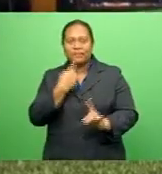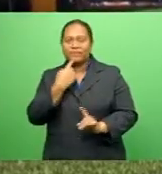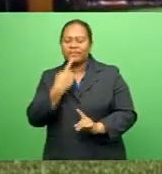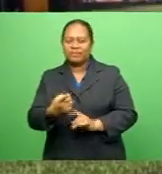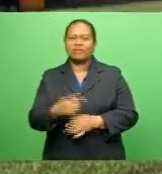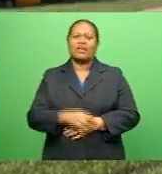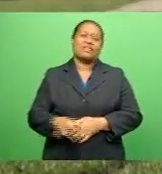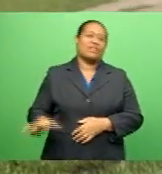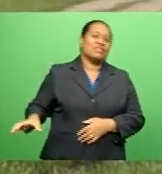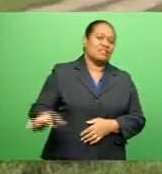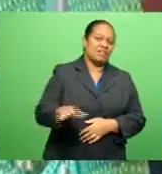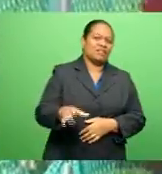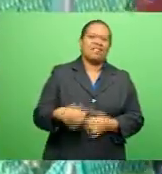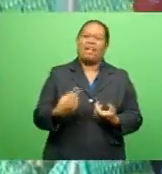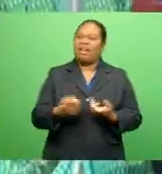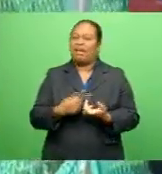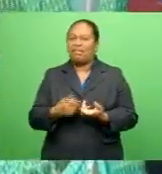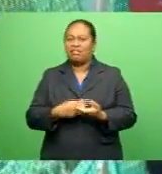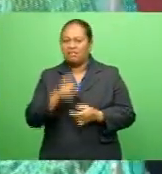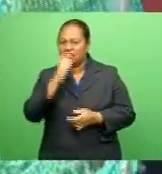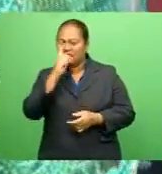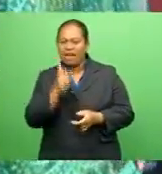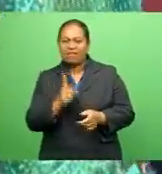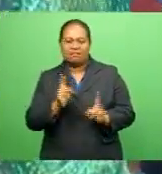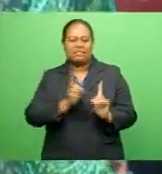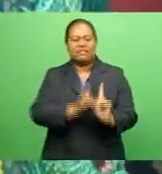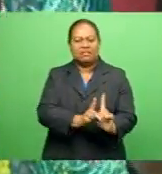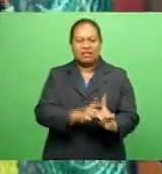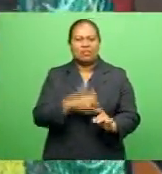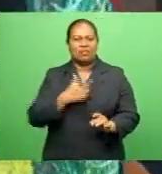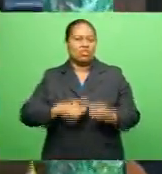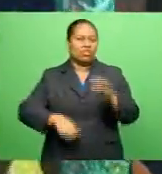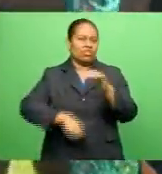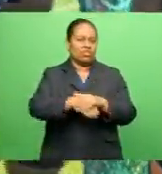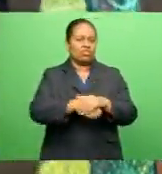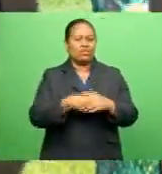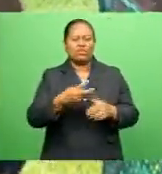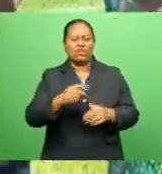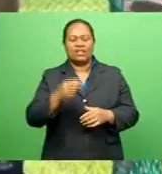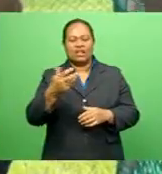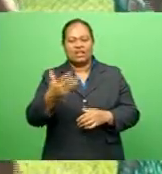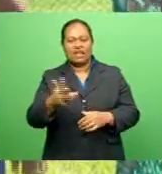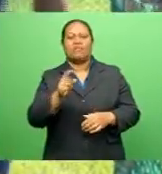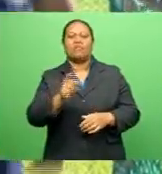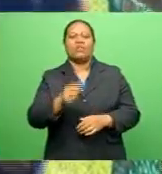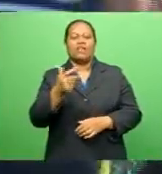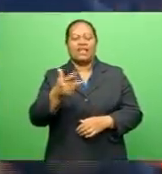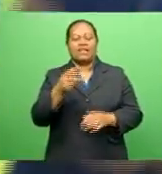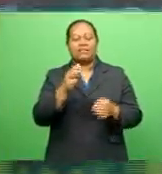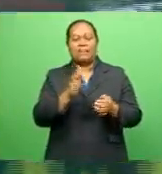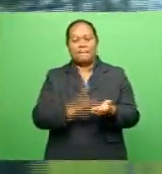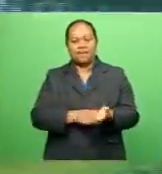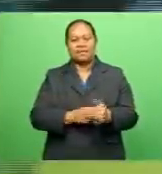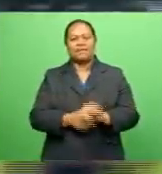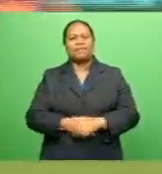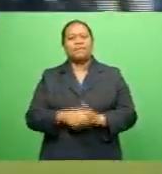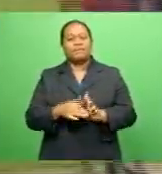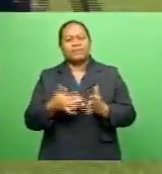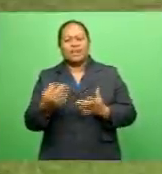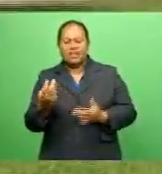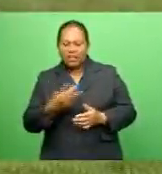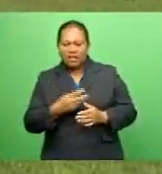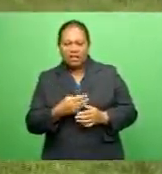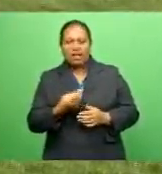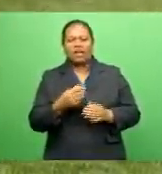discos throw As none of the other throwers came close to her second throw of 29.85 meters Her final attempt also went in the